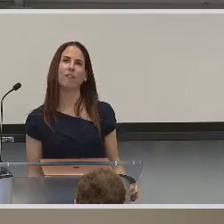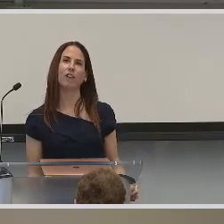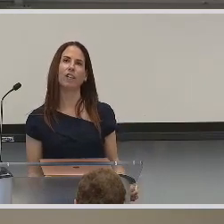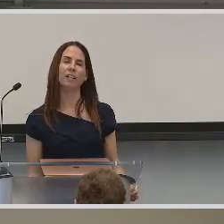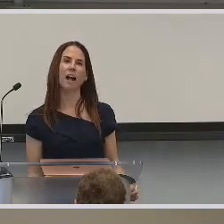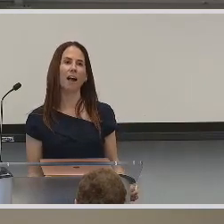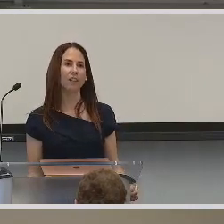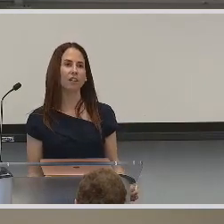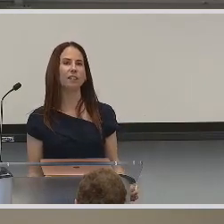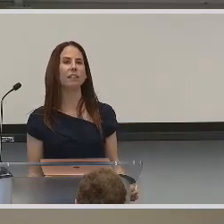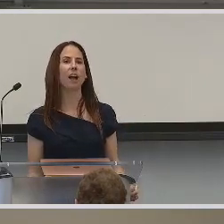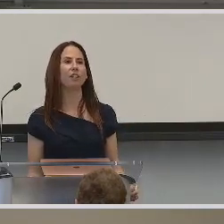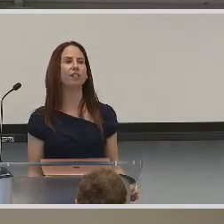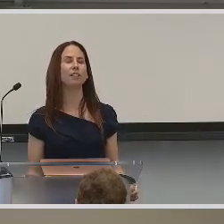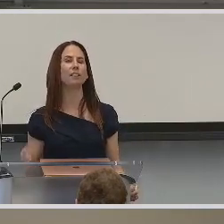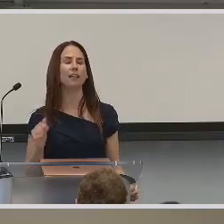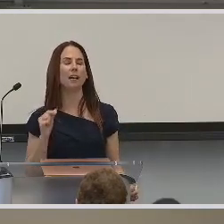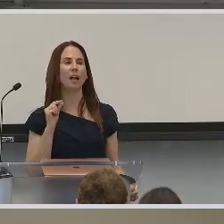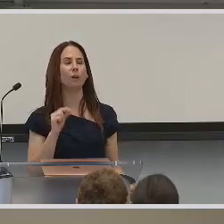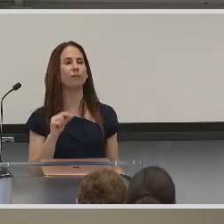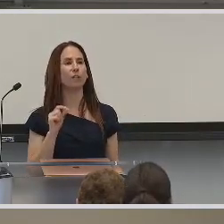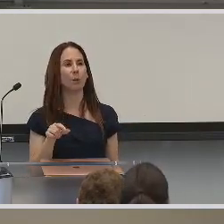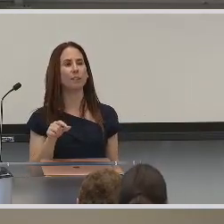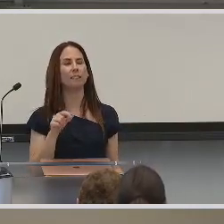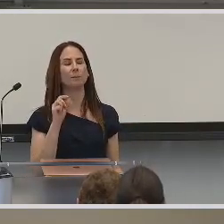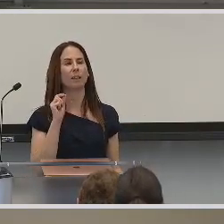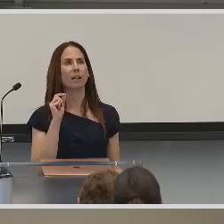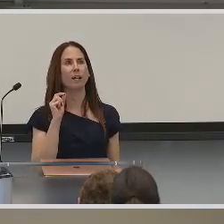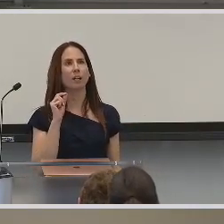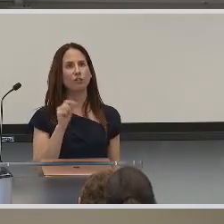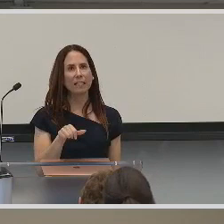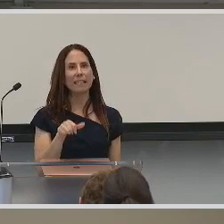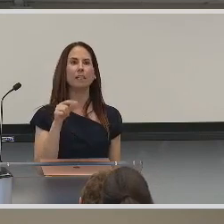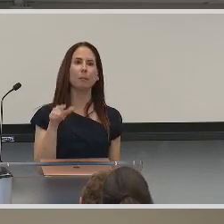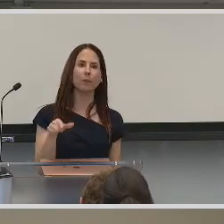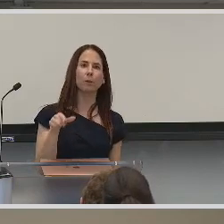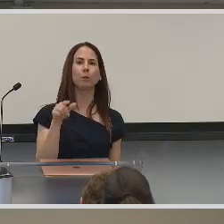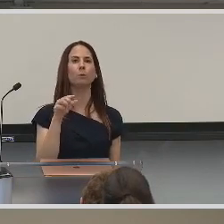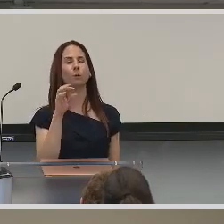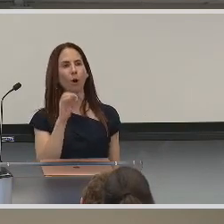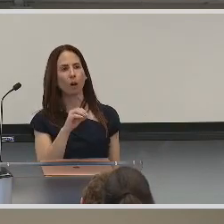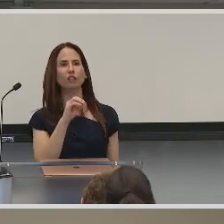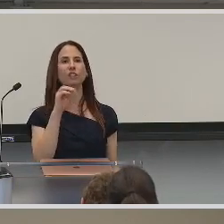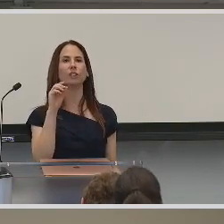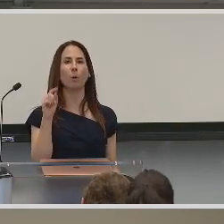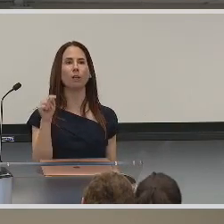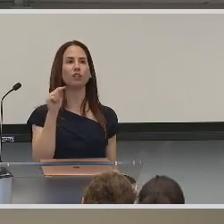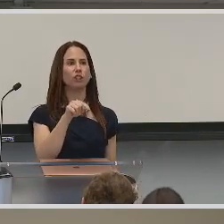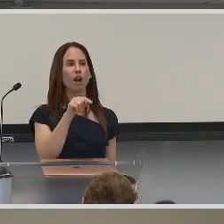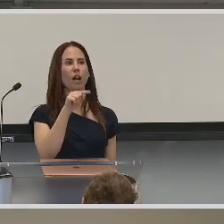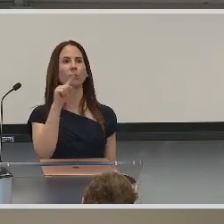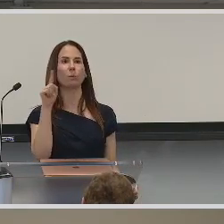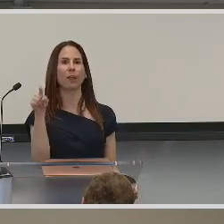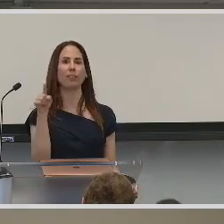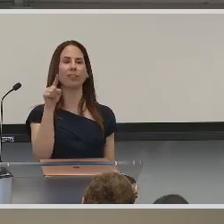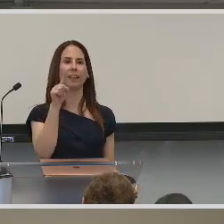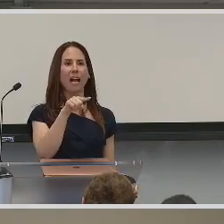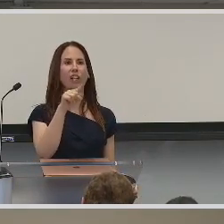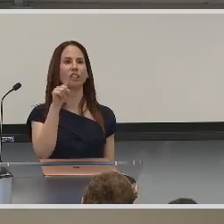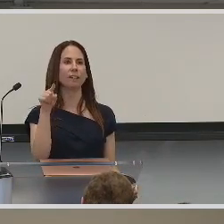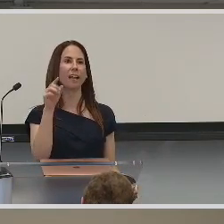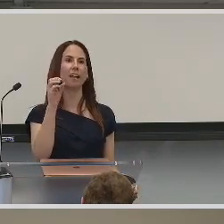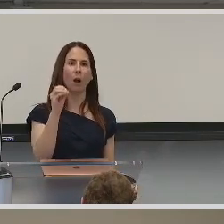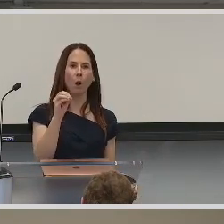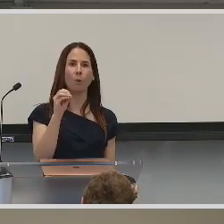And for colors. Colors. I don't know if you've noticed. Green. Blue. Orange. Or I'll start with